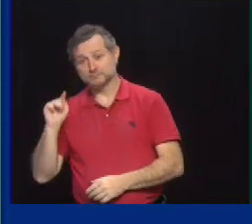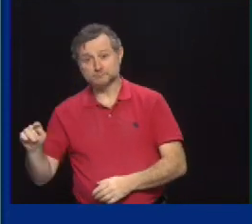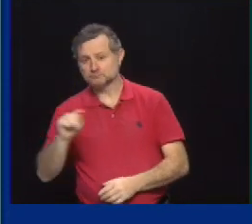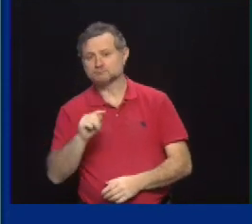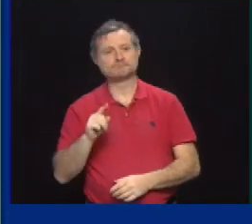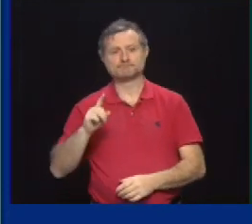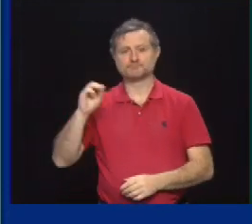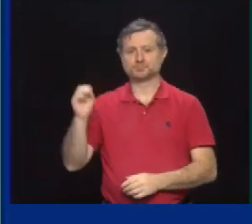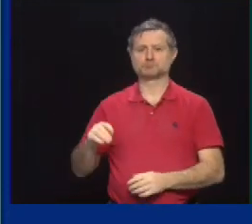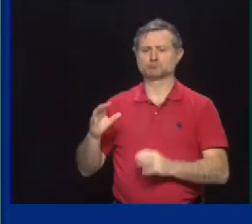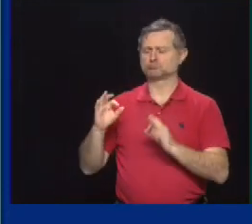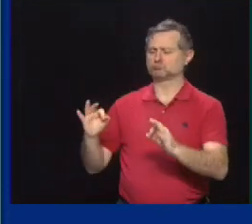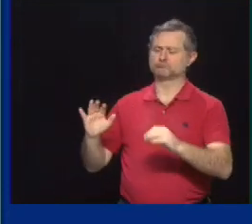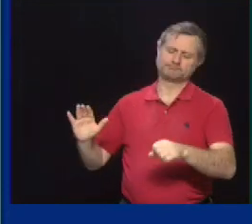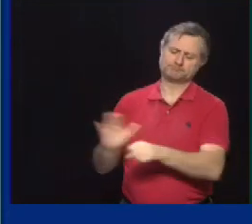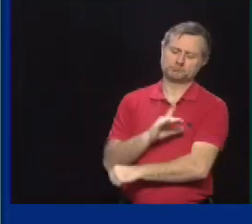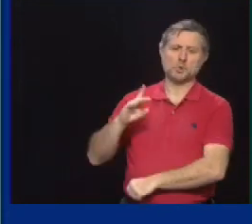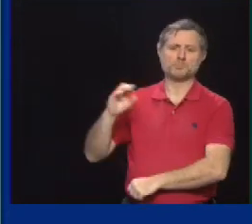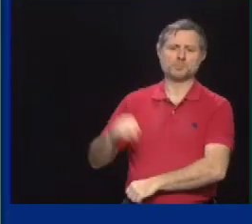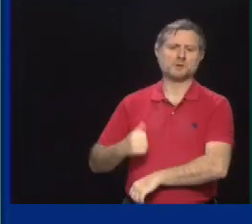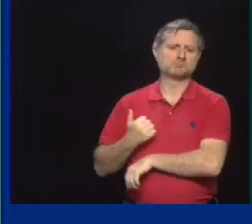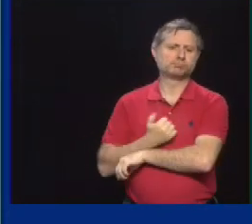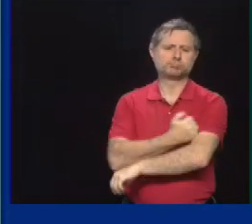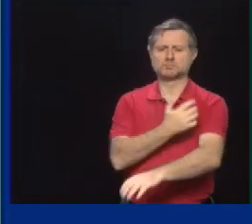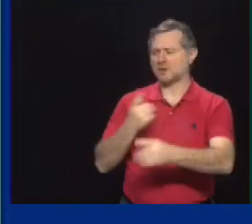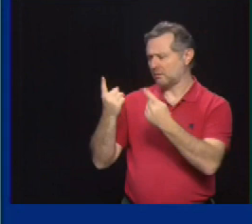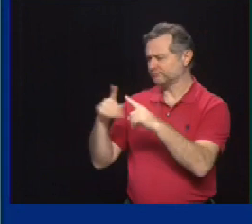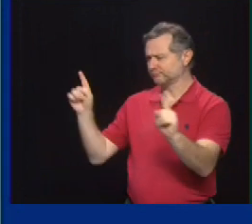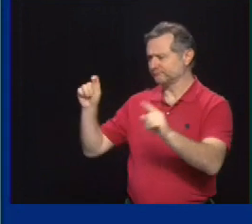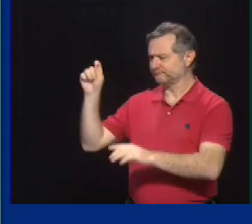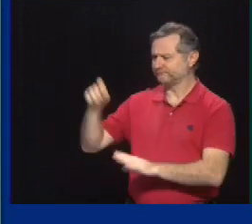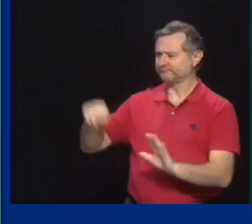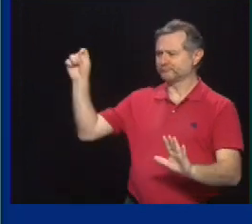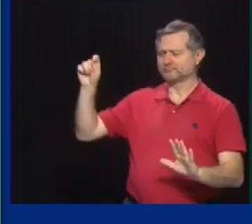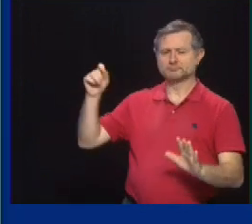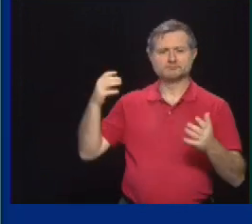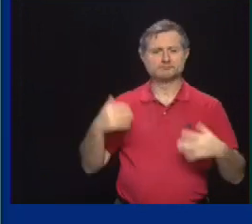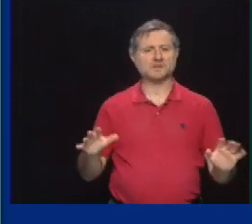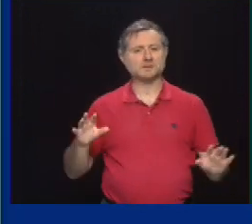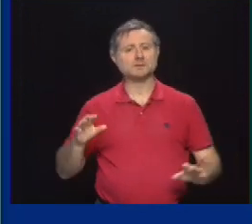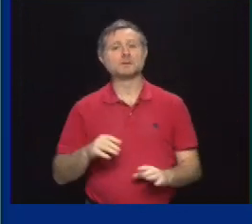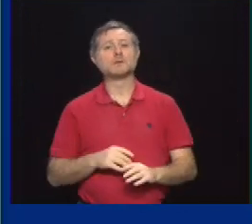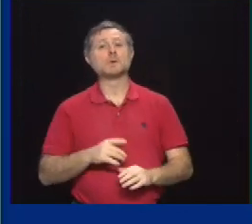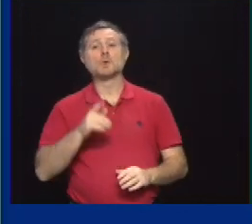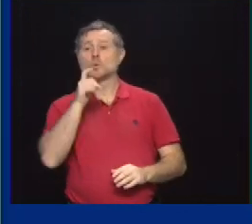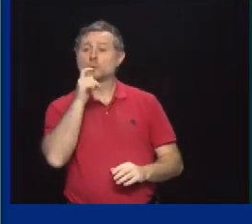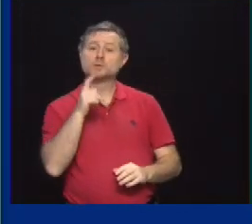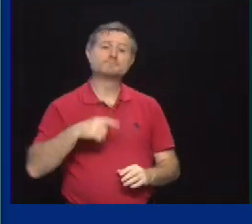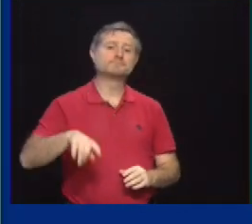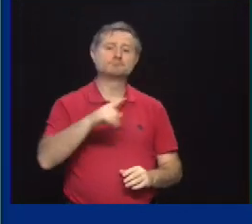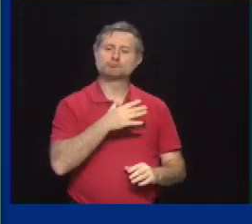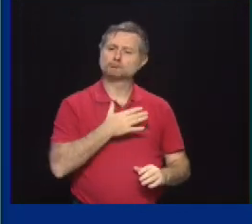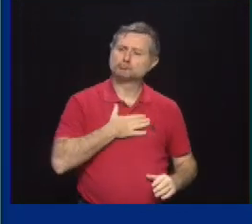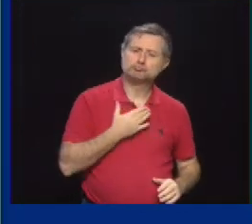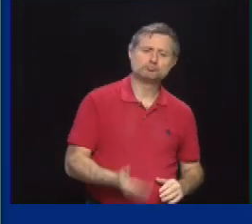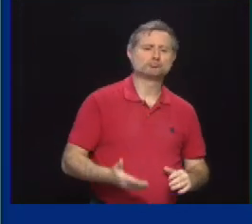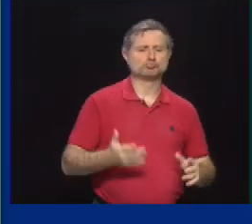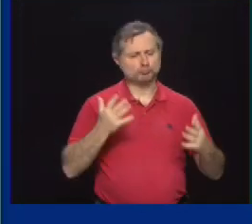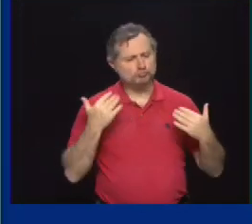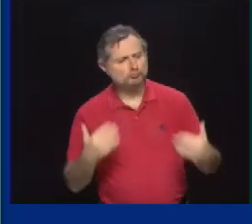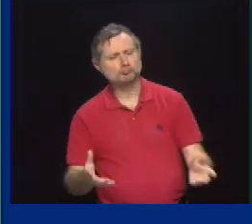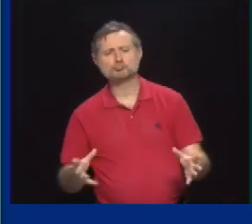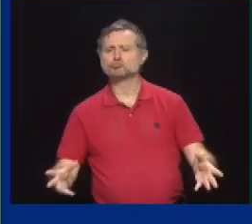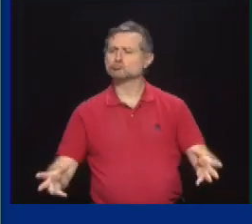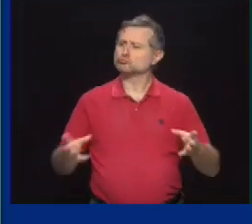vaccine mandates have worked. I'm really proud of the people who stepped up and all the healthcare institutions and entities across the state. And as a result,